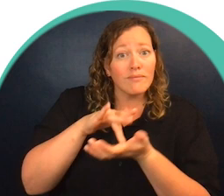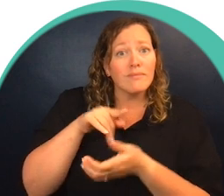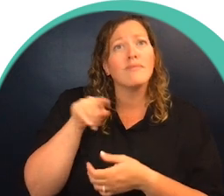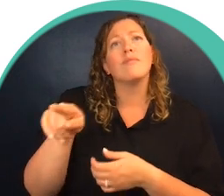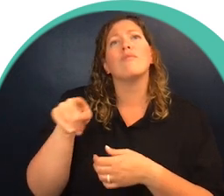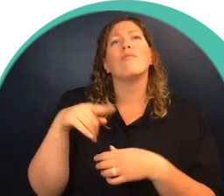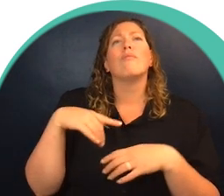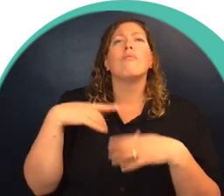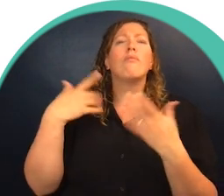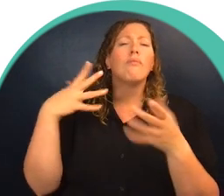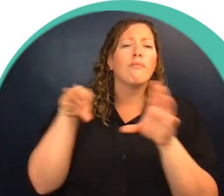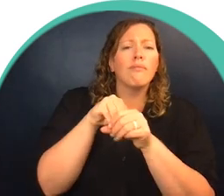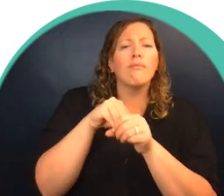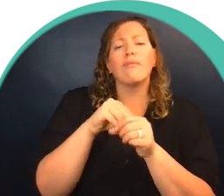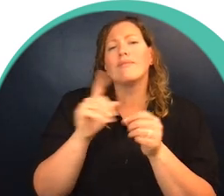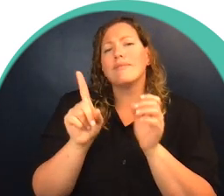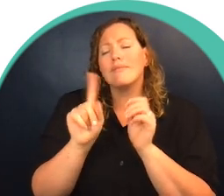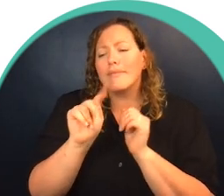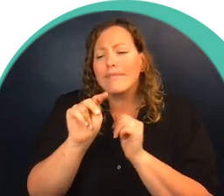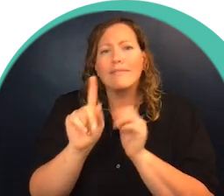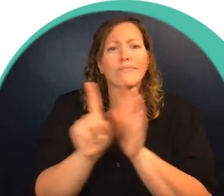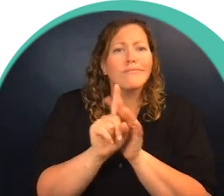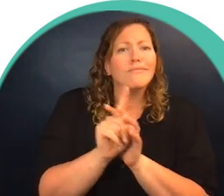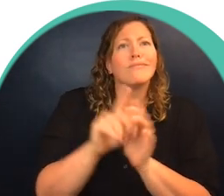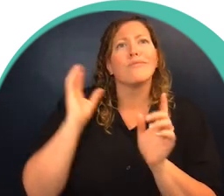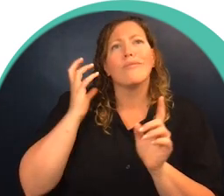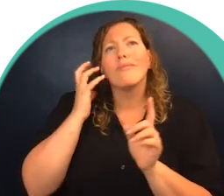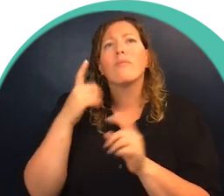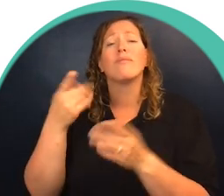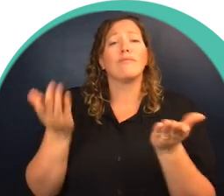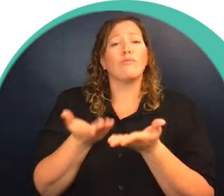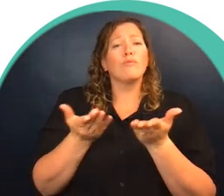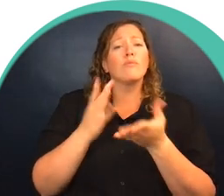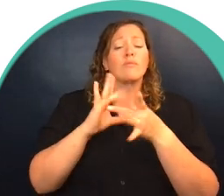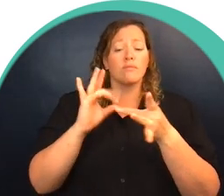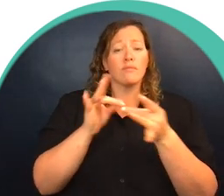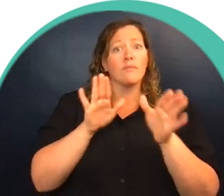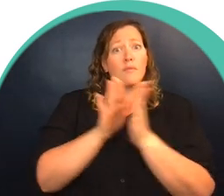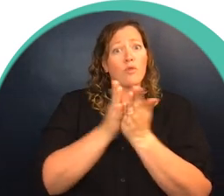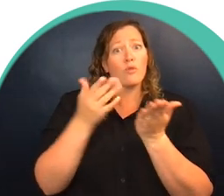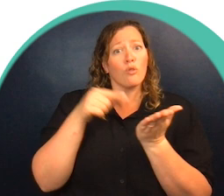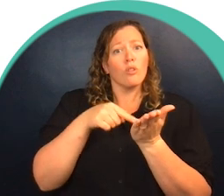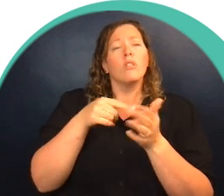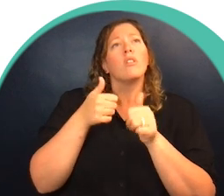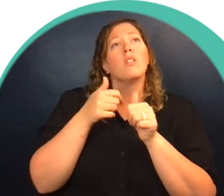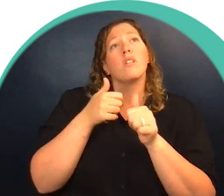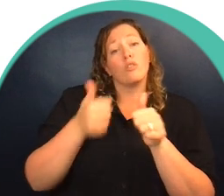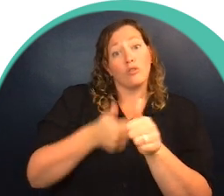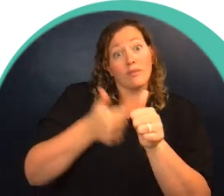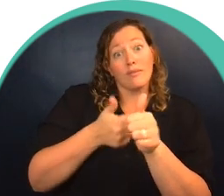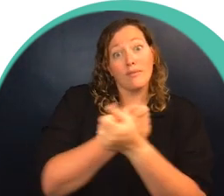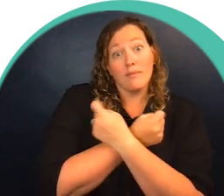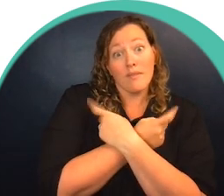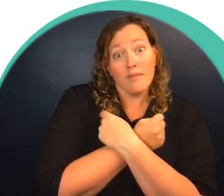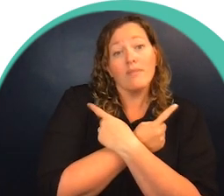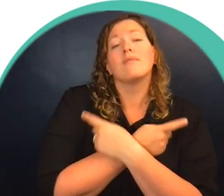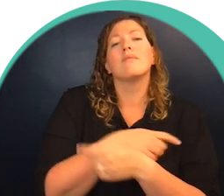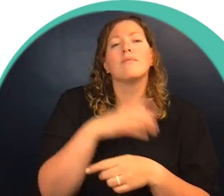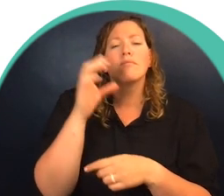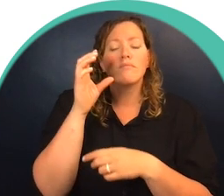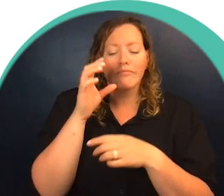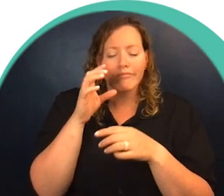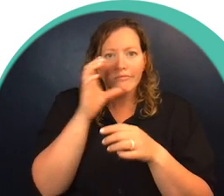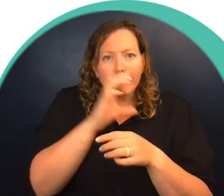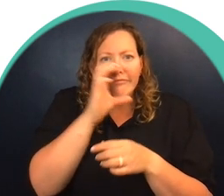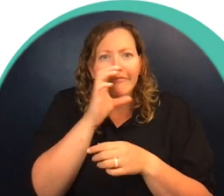TV and radio. Salita joins us to share stories from her very first kids' book, Chasing Bats and Tracking